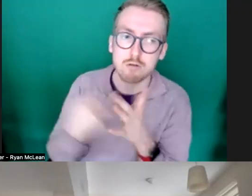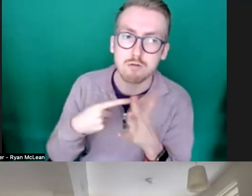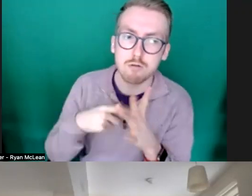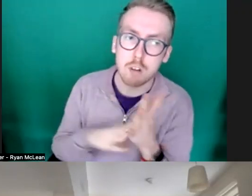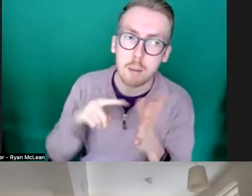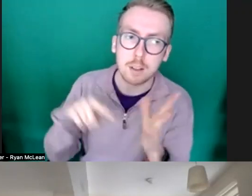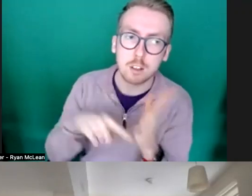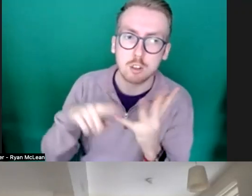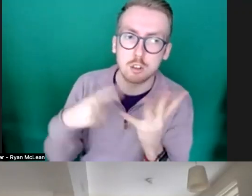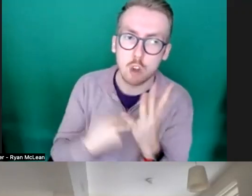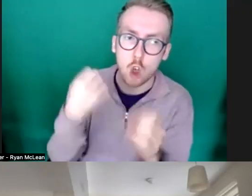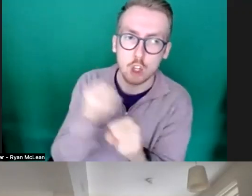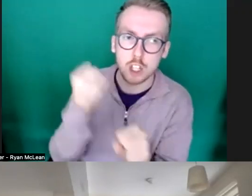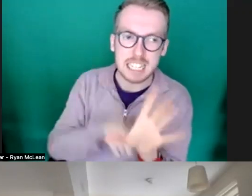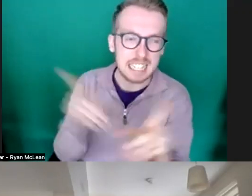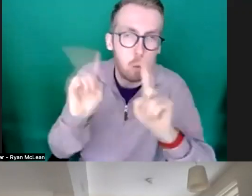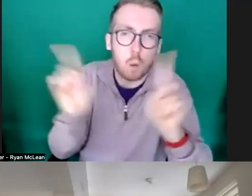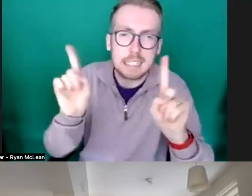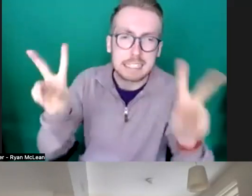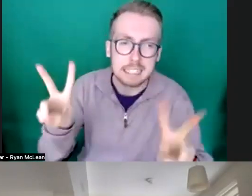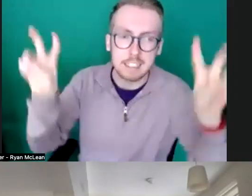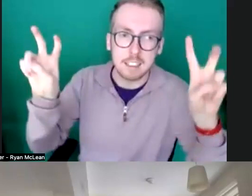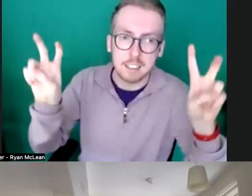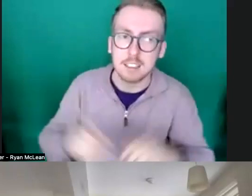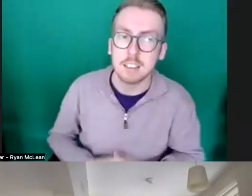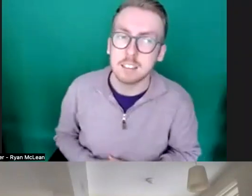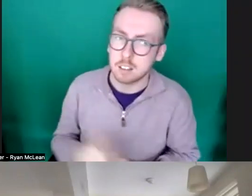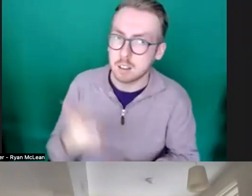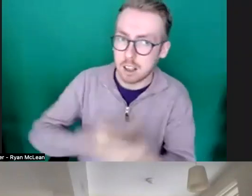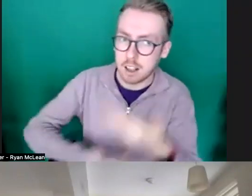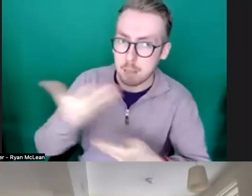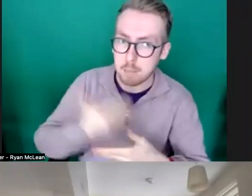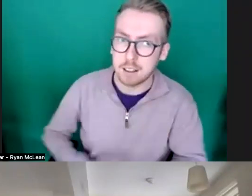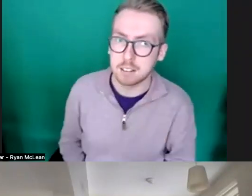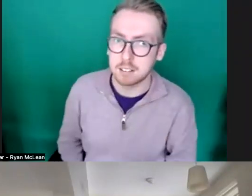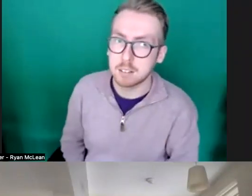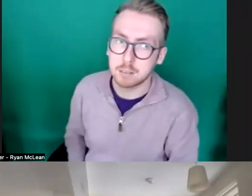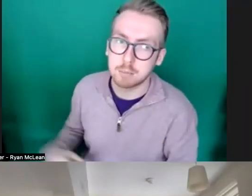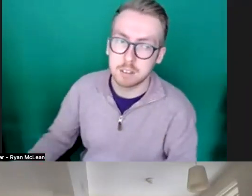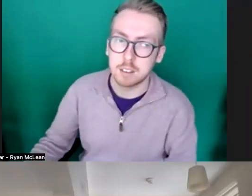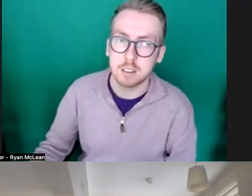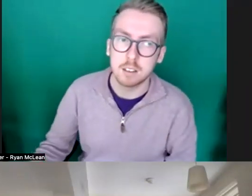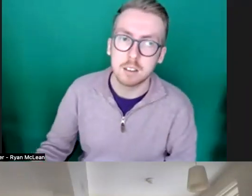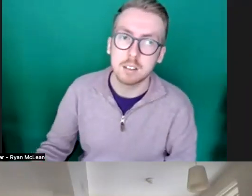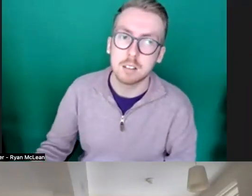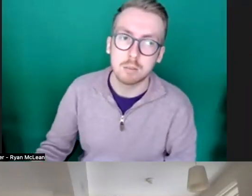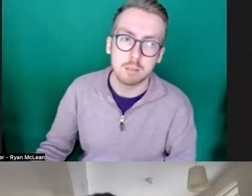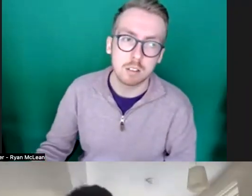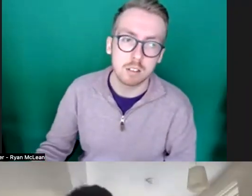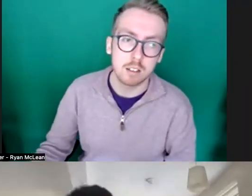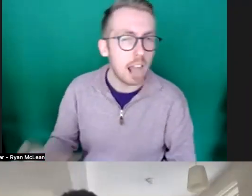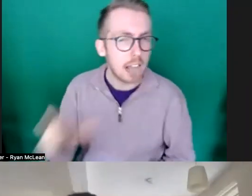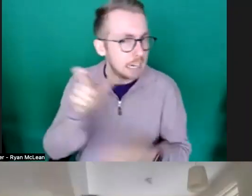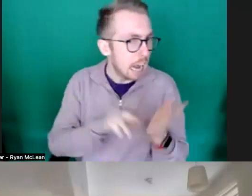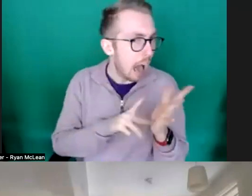storyboarding for example in the application itself and clive do you have any thoughts on that one yeah